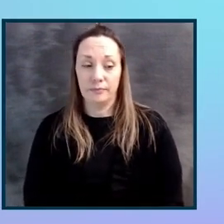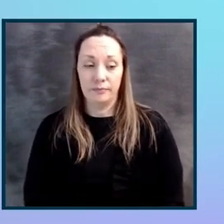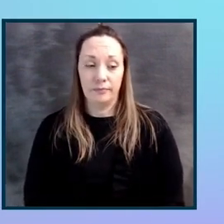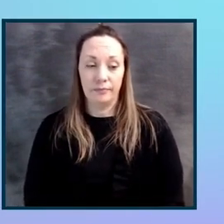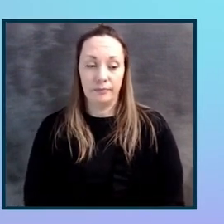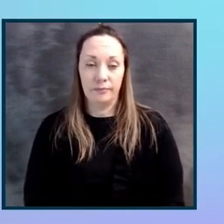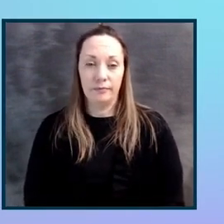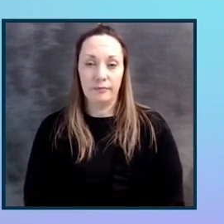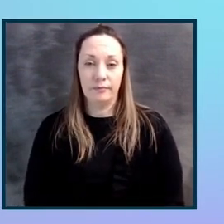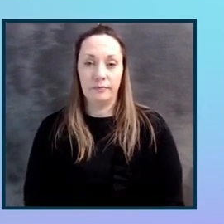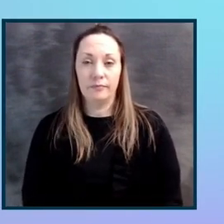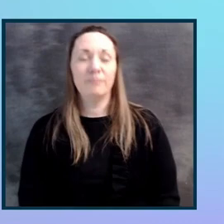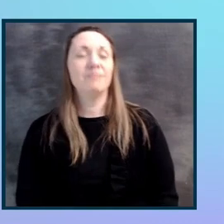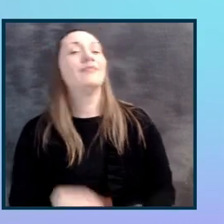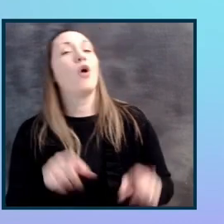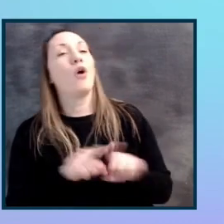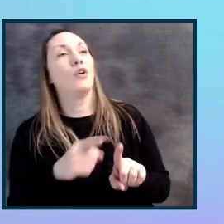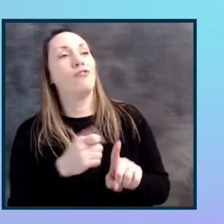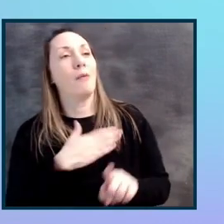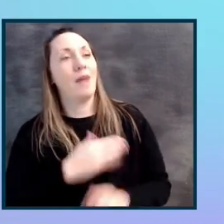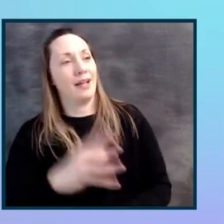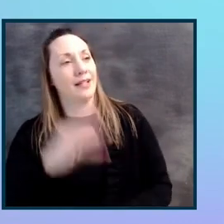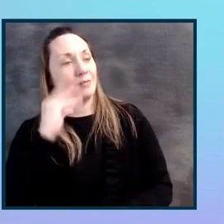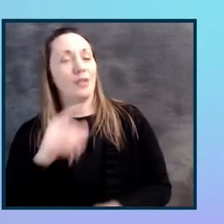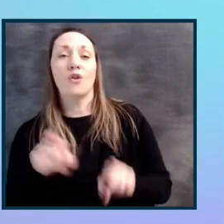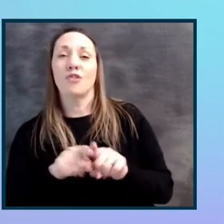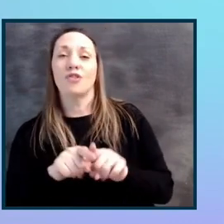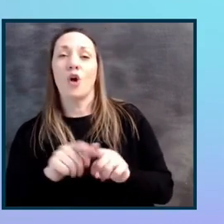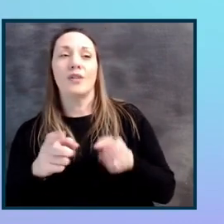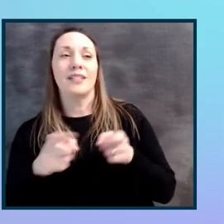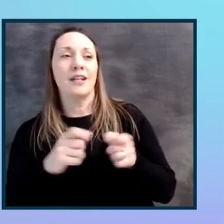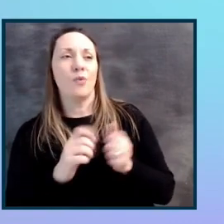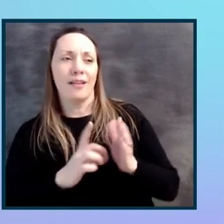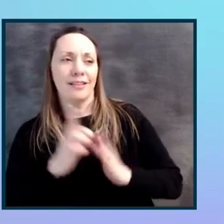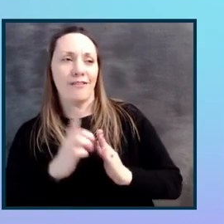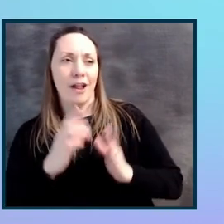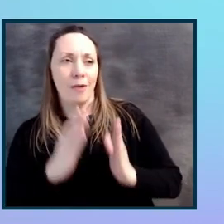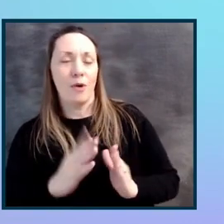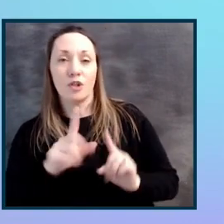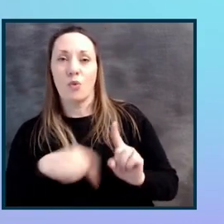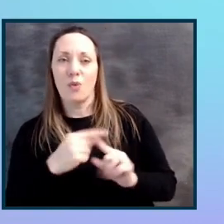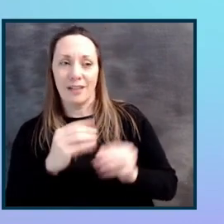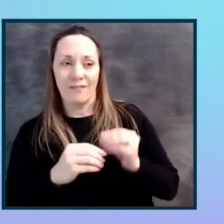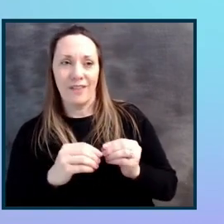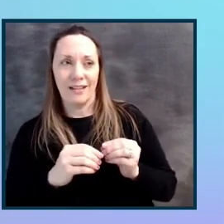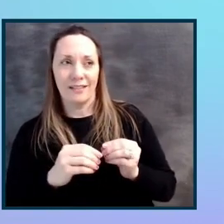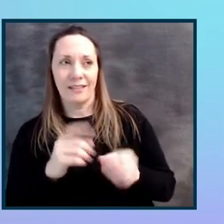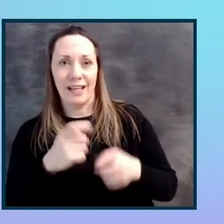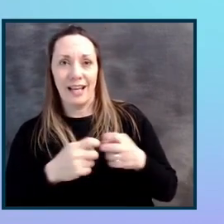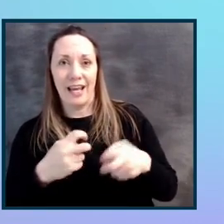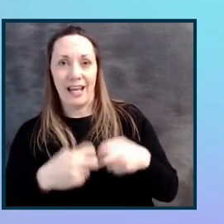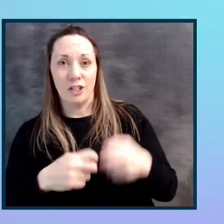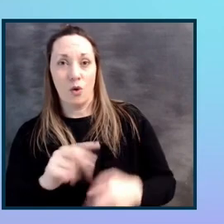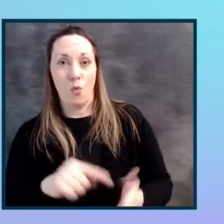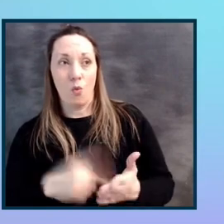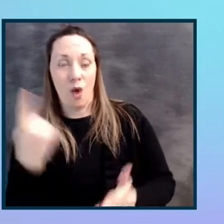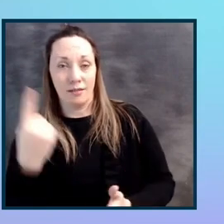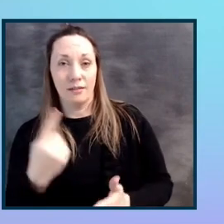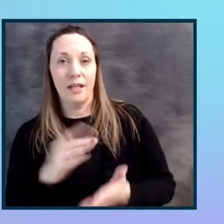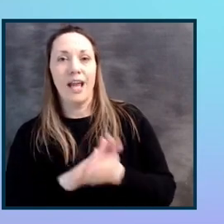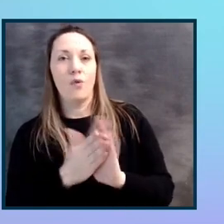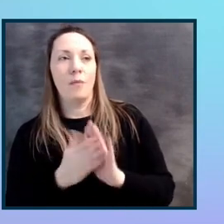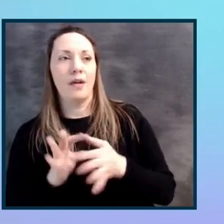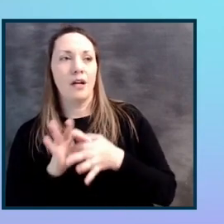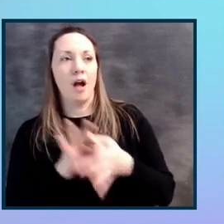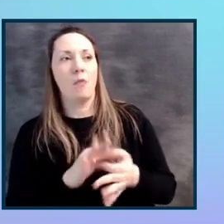Yeah. And also from my experience, also dealing with developers is that once they fix an issue once, they will, it will become part